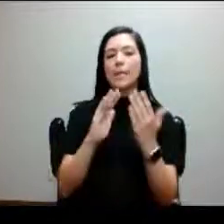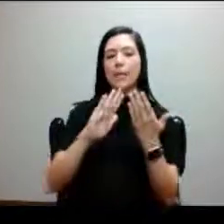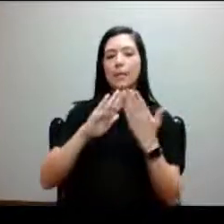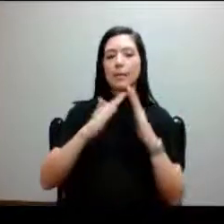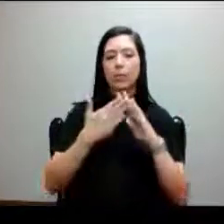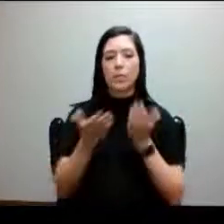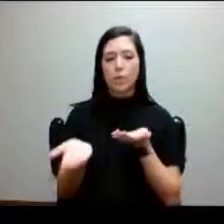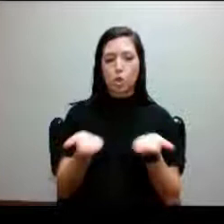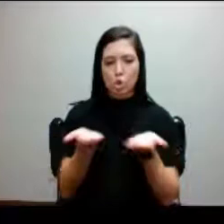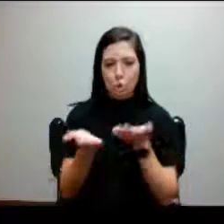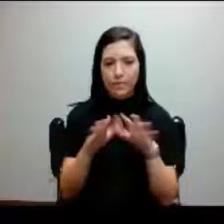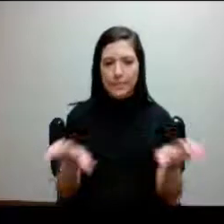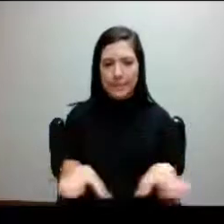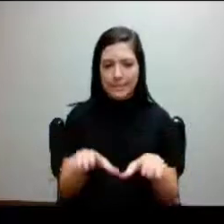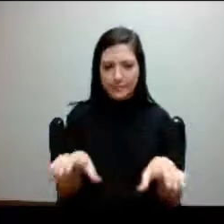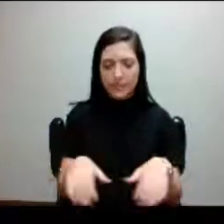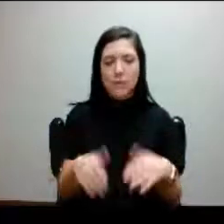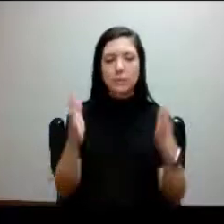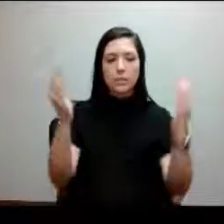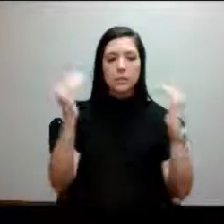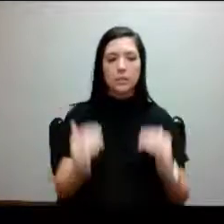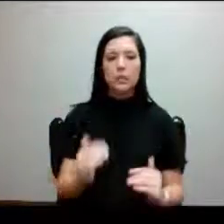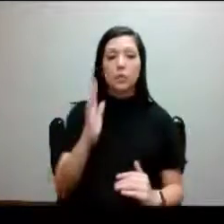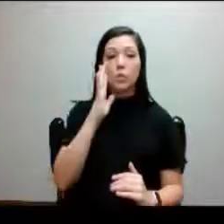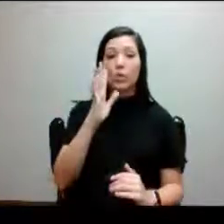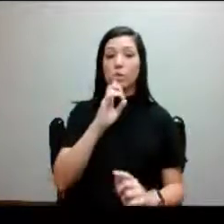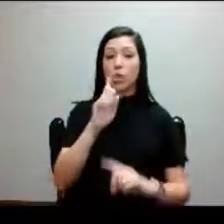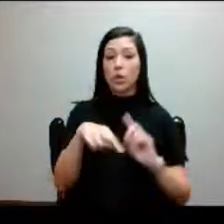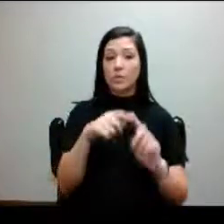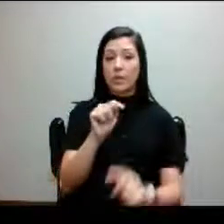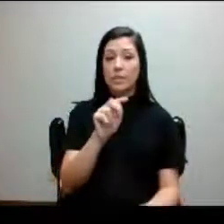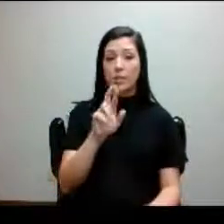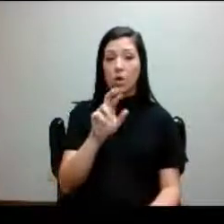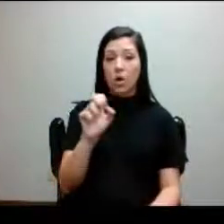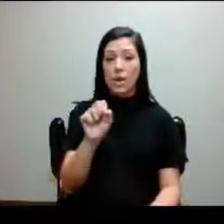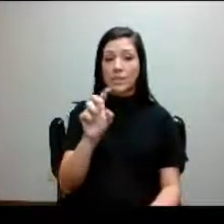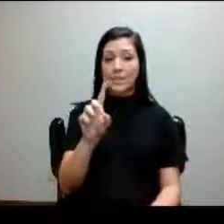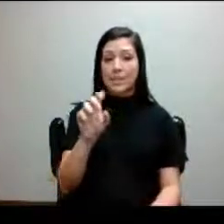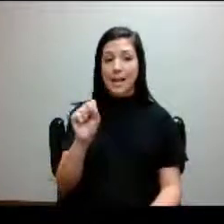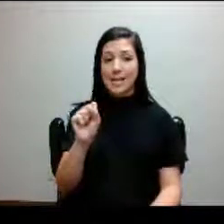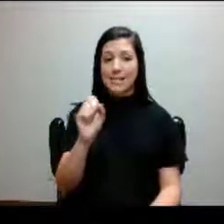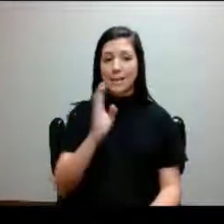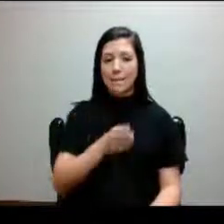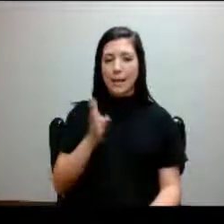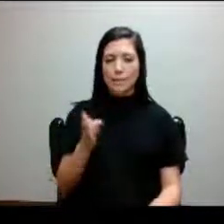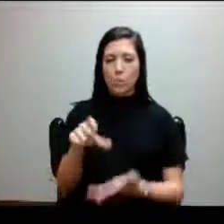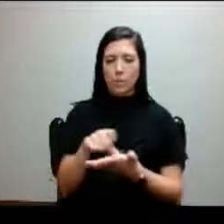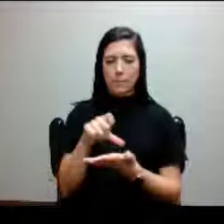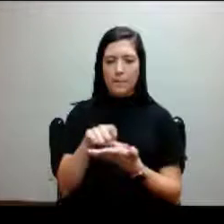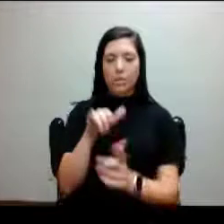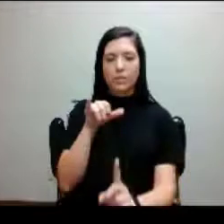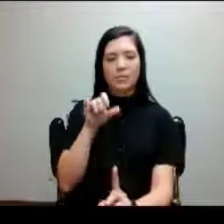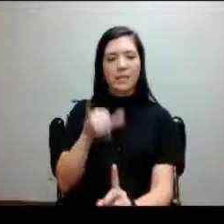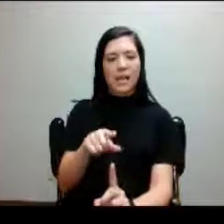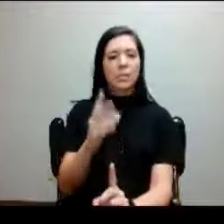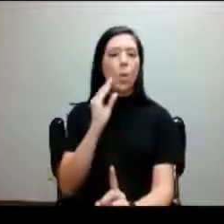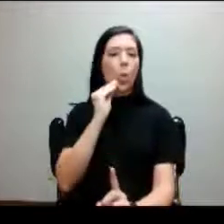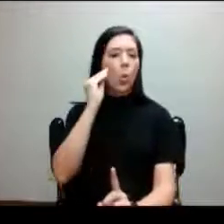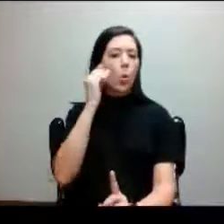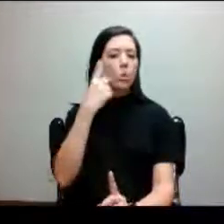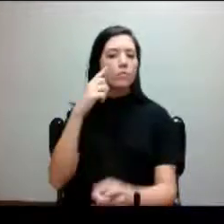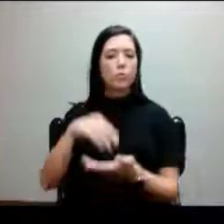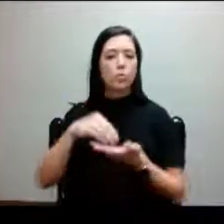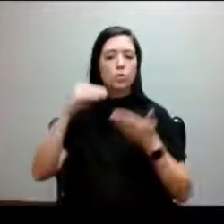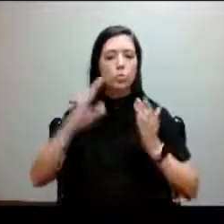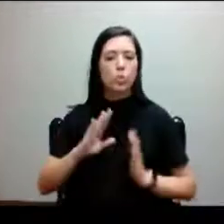activities. We'll talk a little bit about our TRSTS Blackboard page, which has become our home for Student Development Services. And